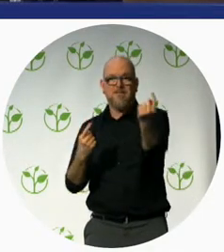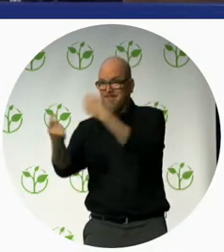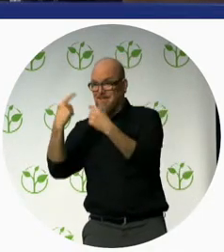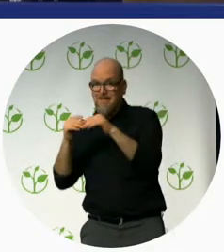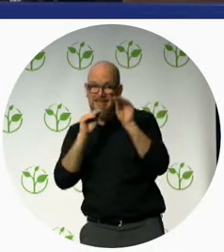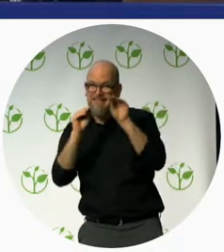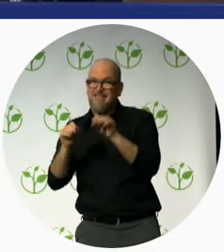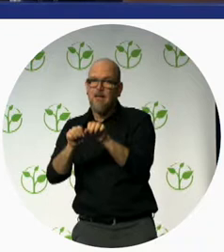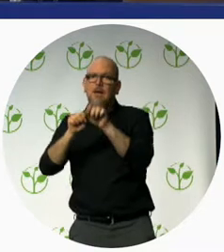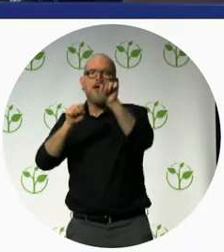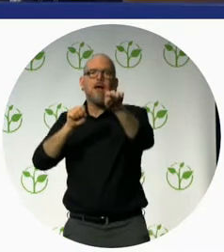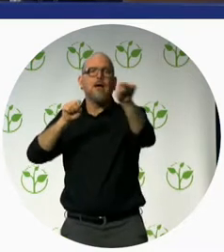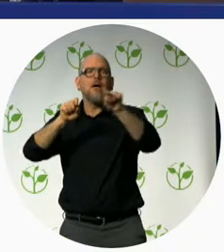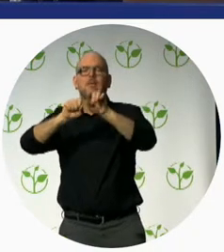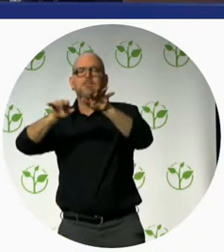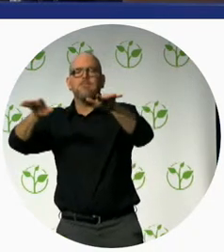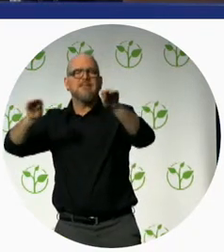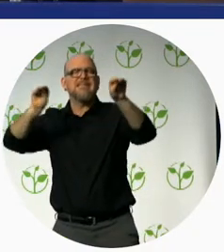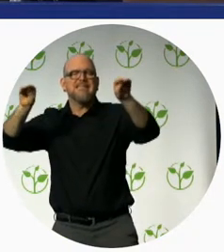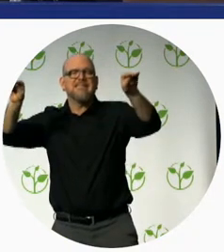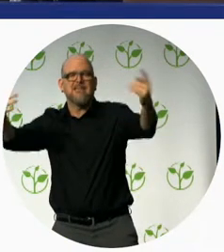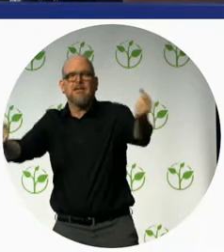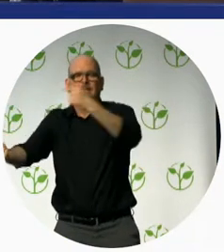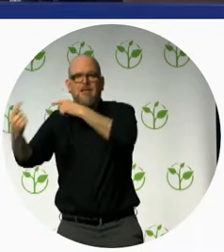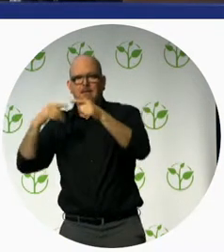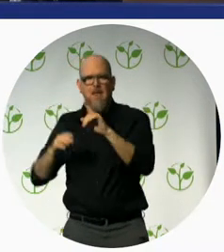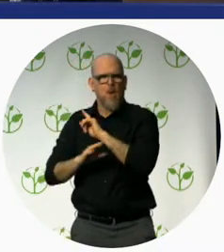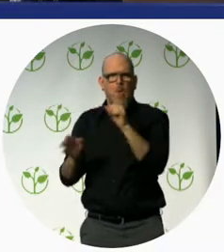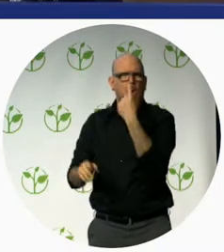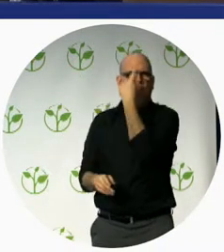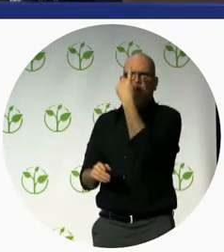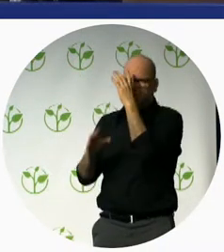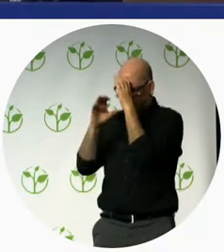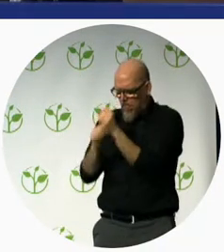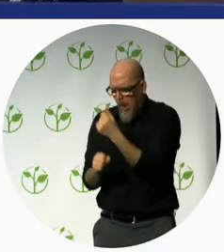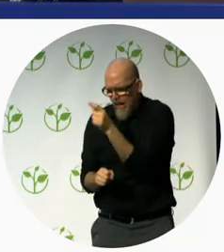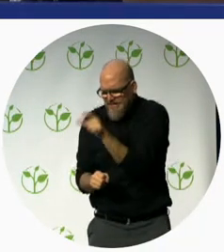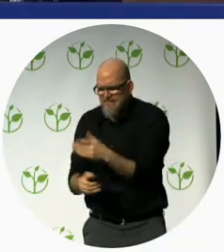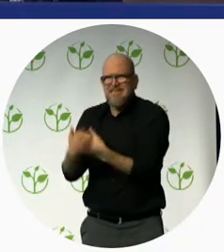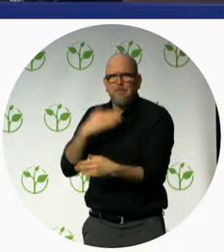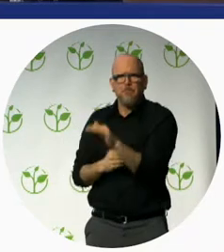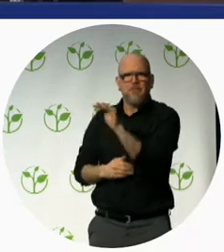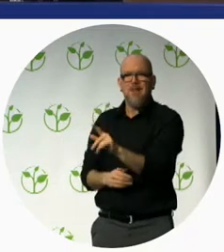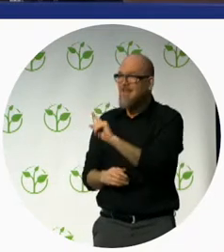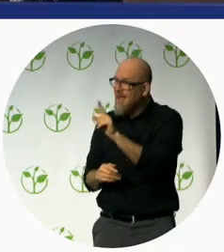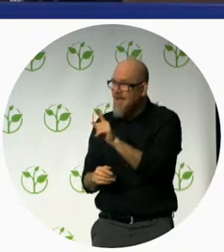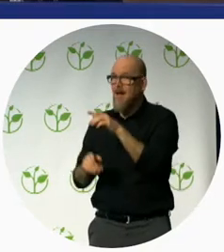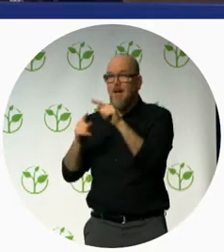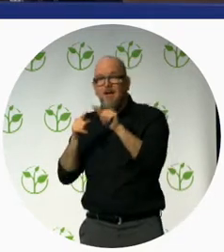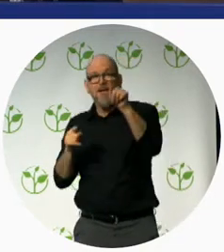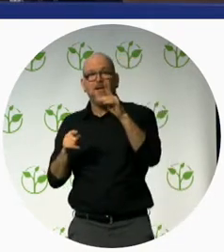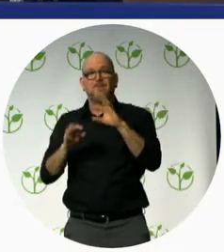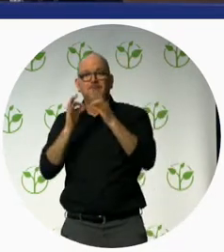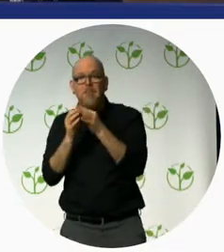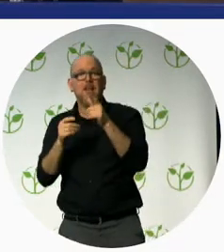not only at the child level but also at the family level community level and policy level so at the child and family level we are